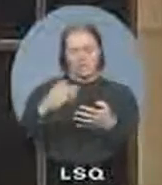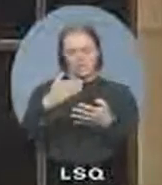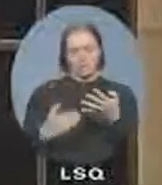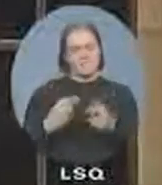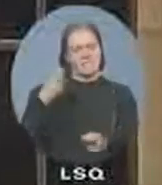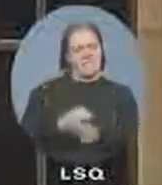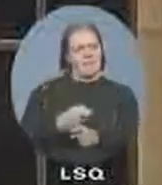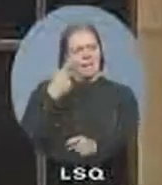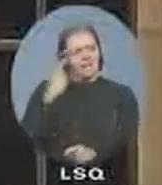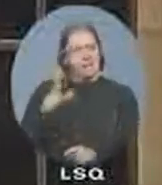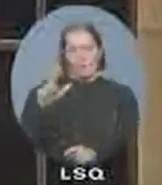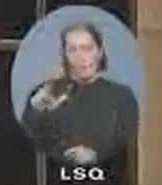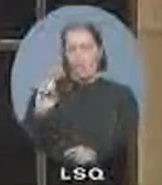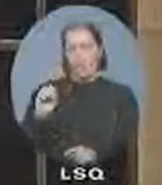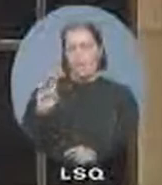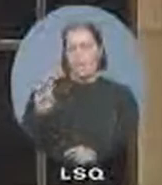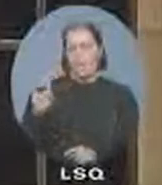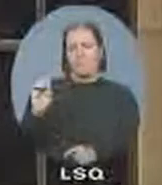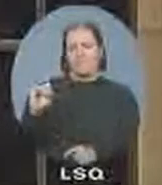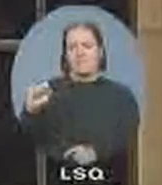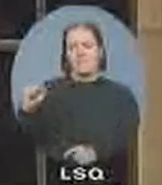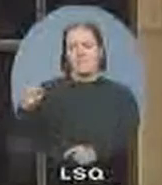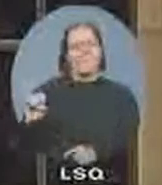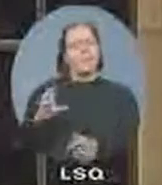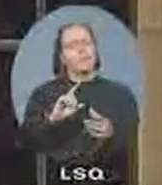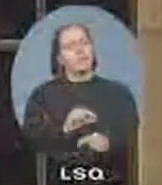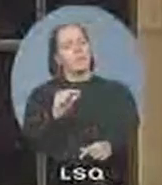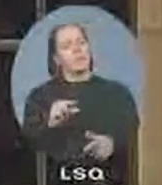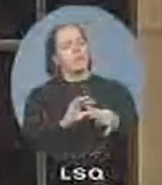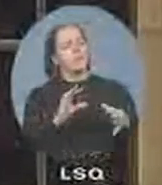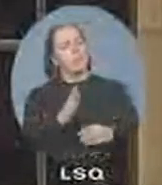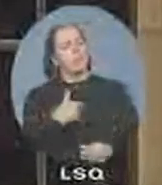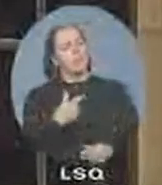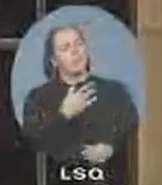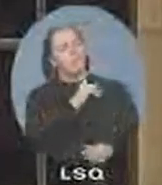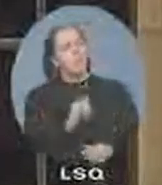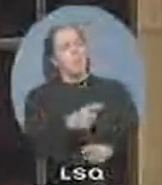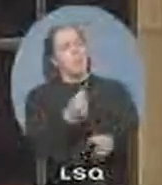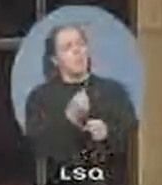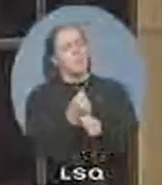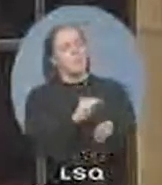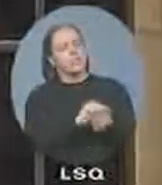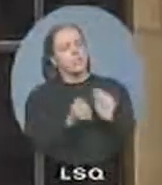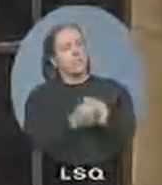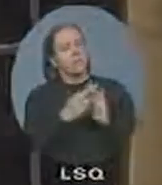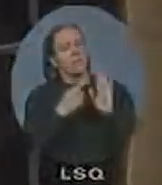getting big money out of politics, they've never changed the regulations of the Lobbyist Registration Act like we thought we were doing?